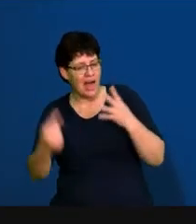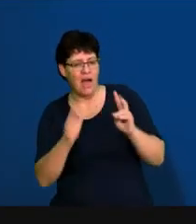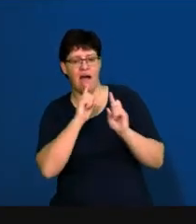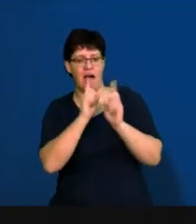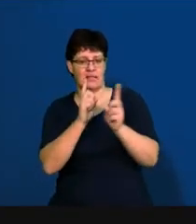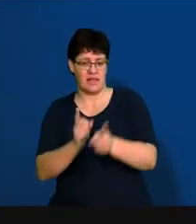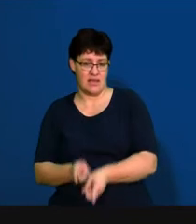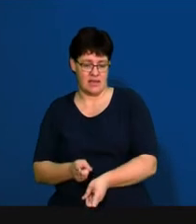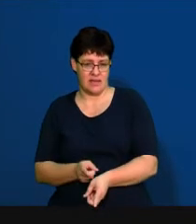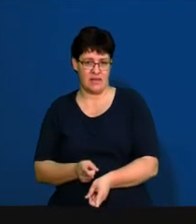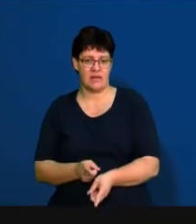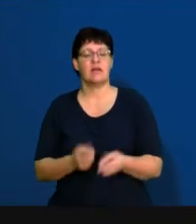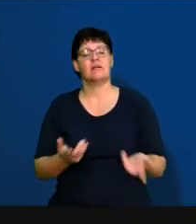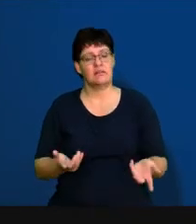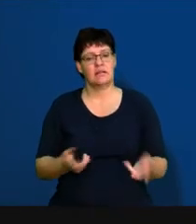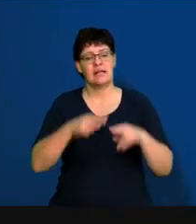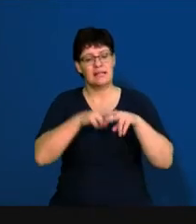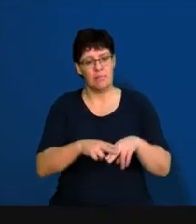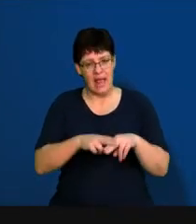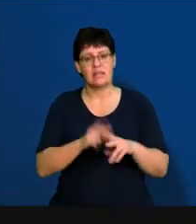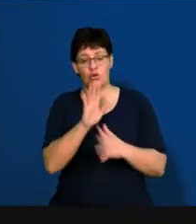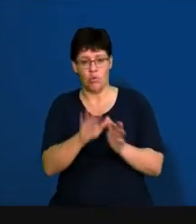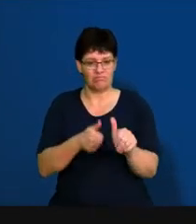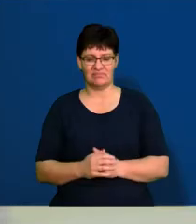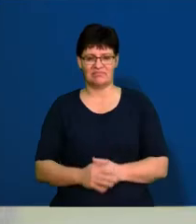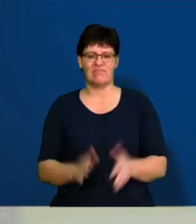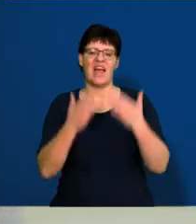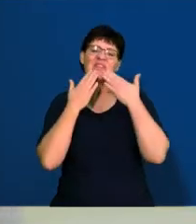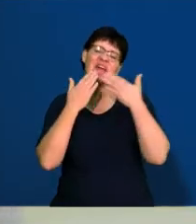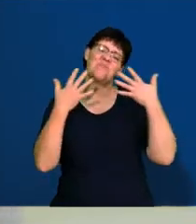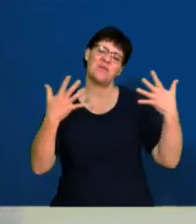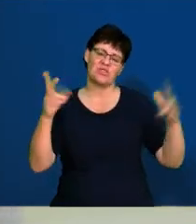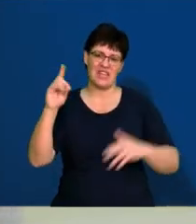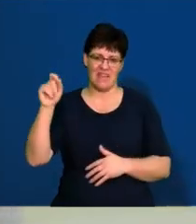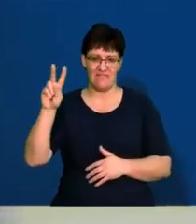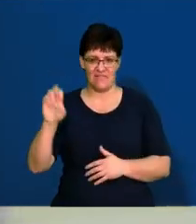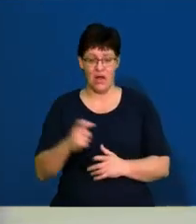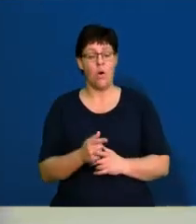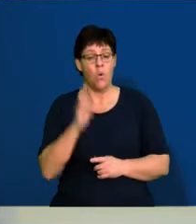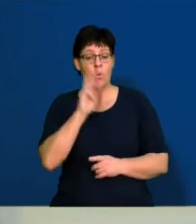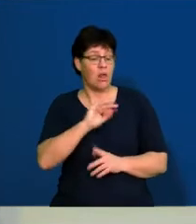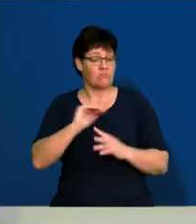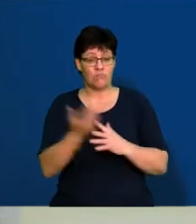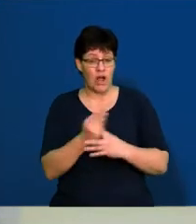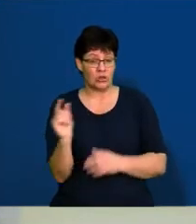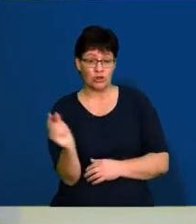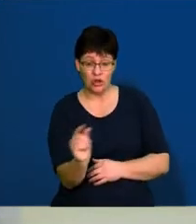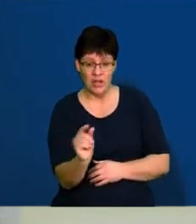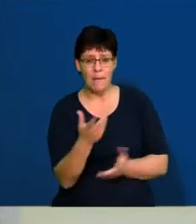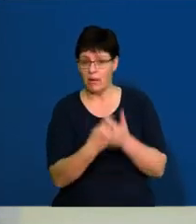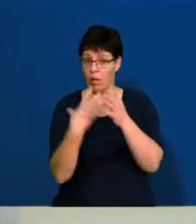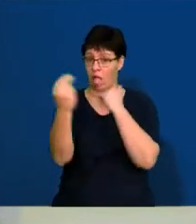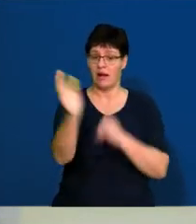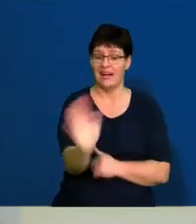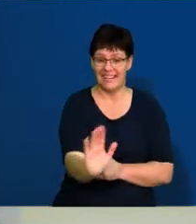as long as that you can back it up. Thank you so much, Dave. Guys, we are going to take a very short break,